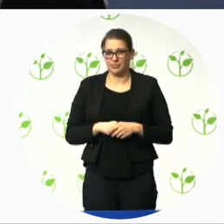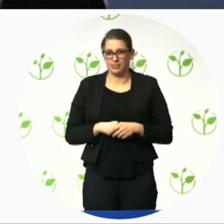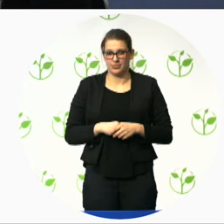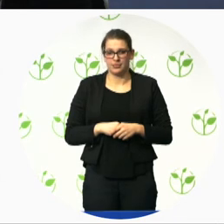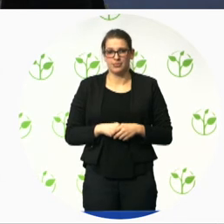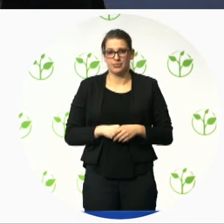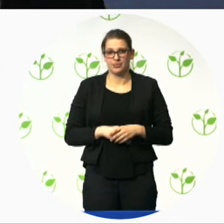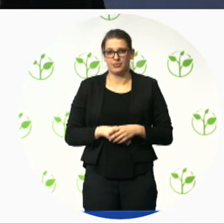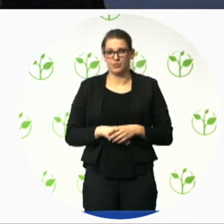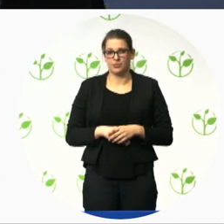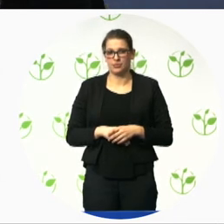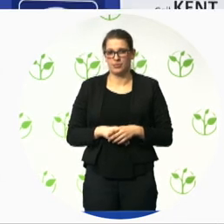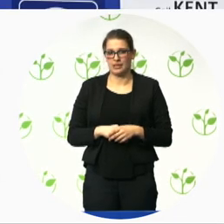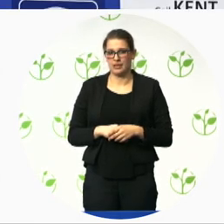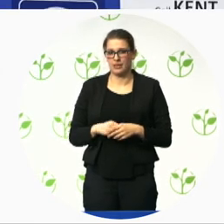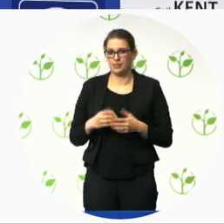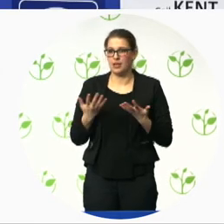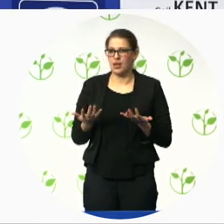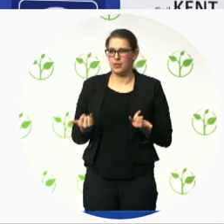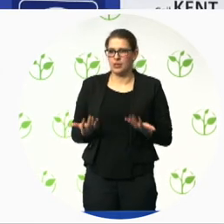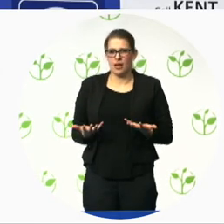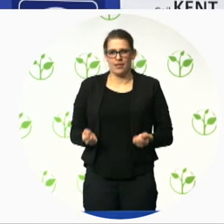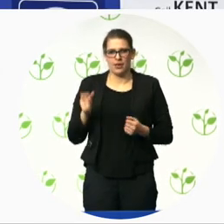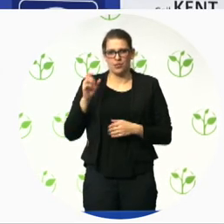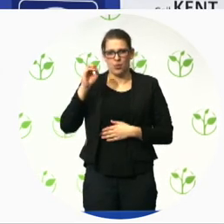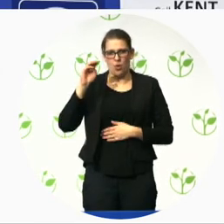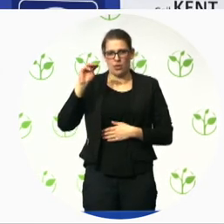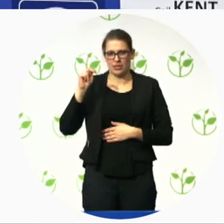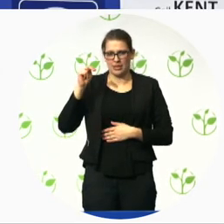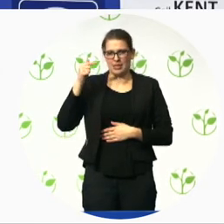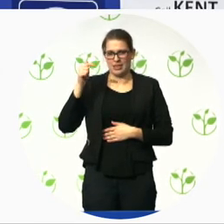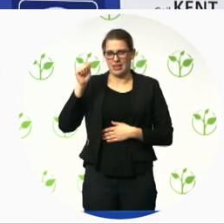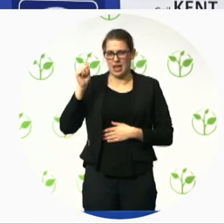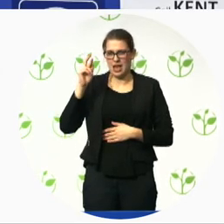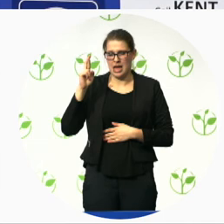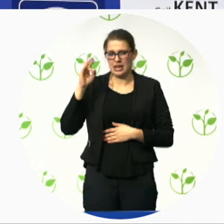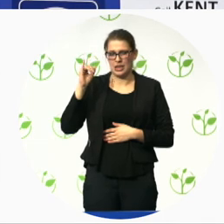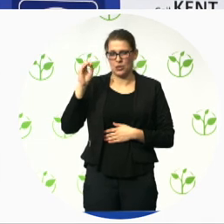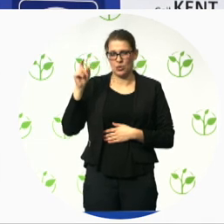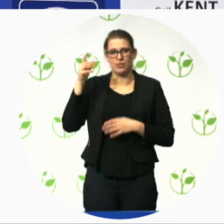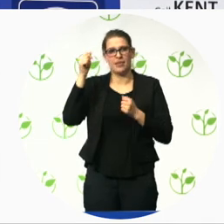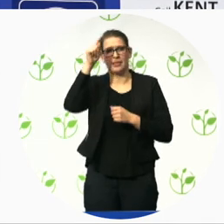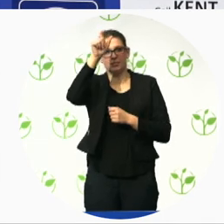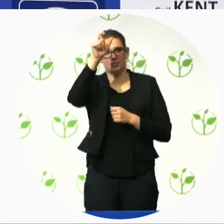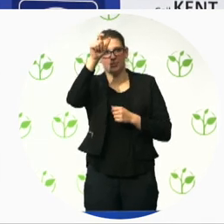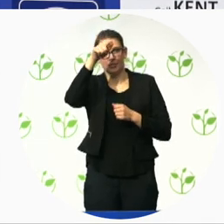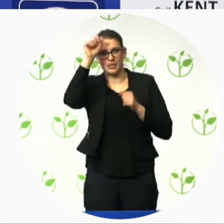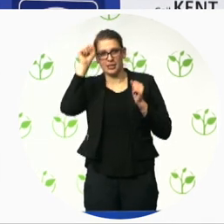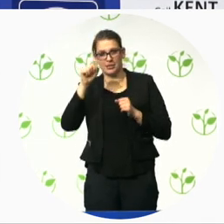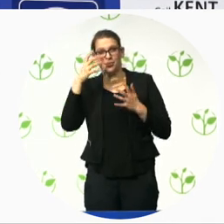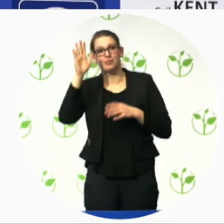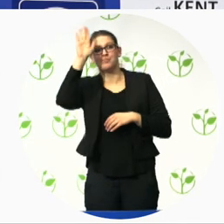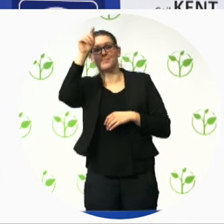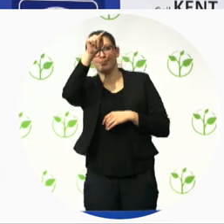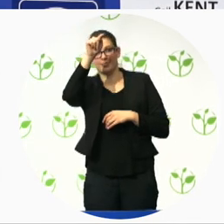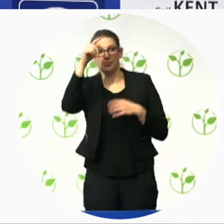government I think she's at the back of the room if you go if you turn yourself you will see she just raised her hand so she would